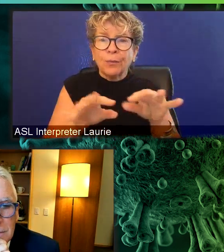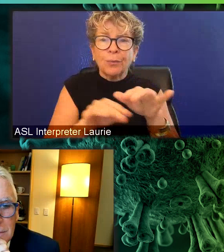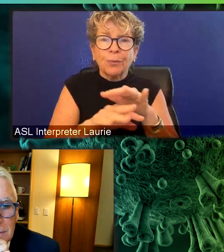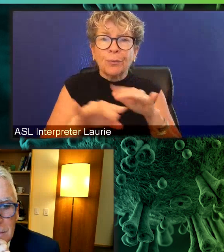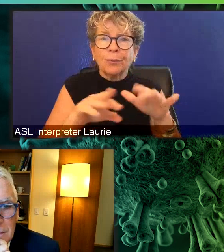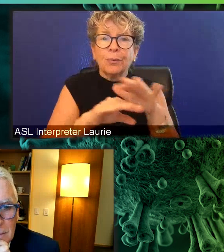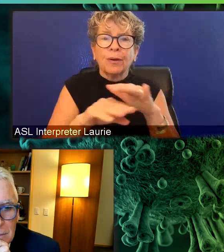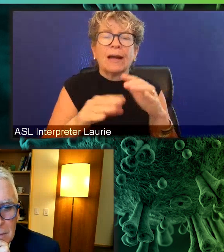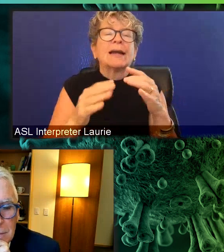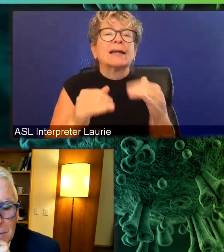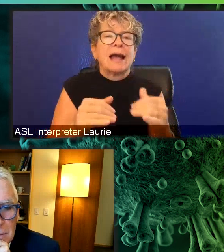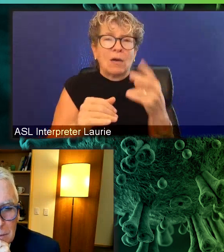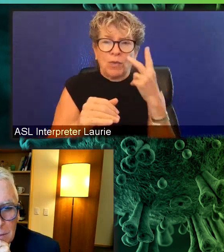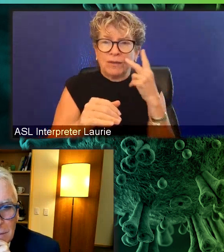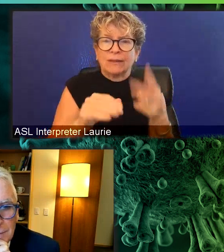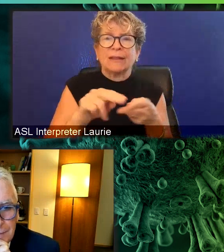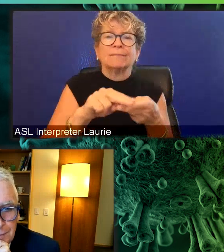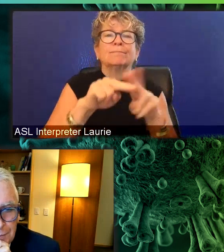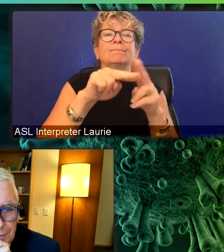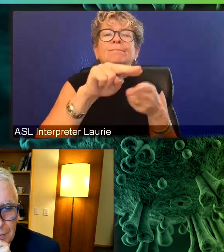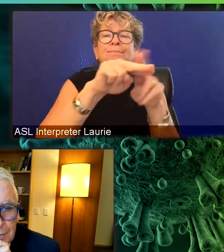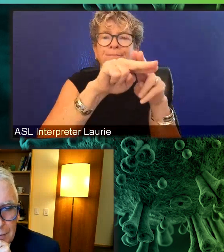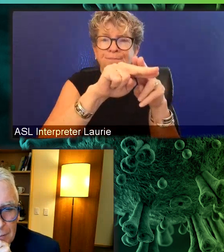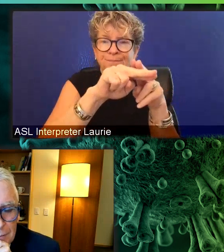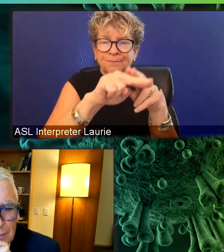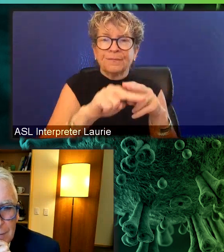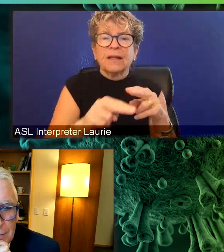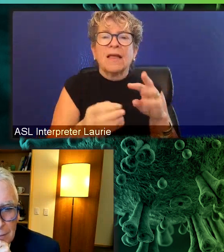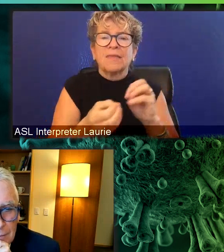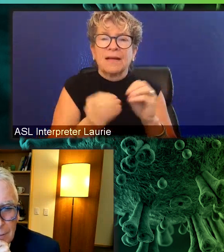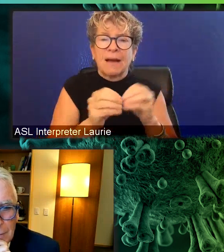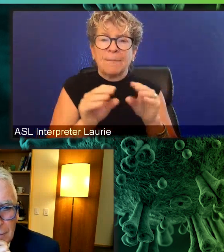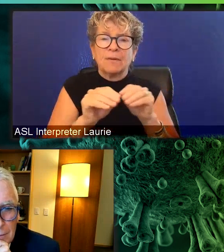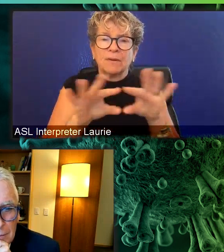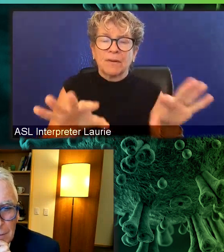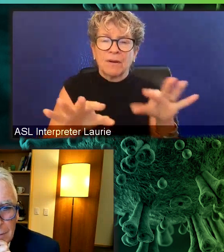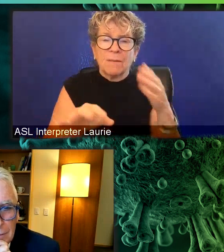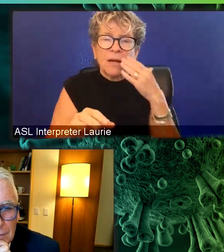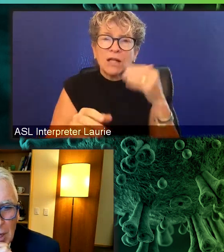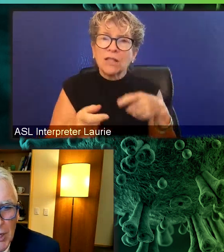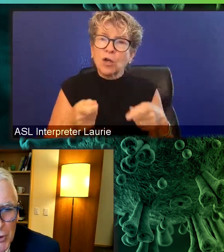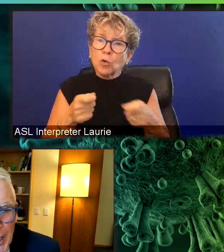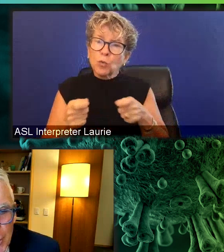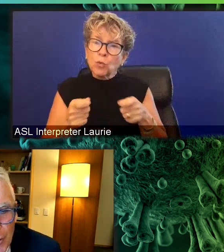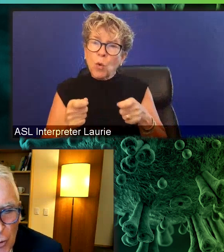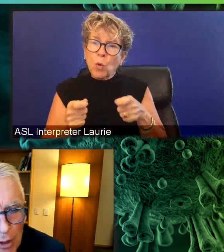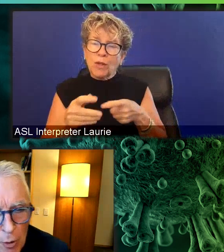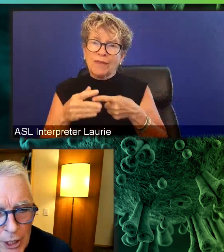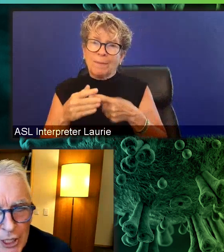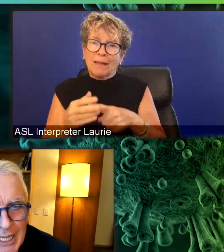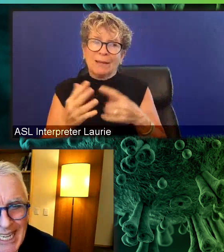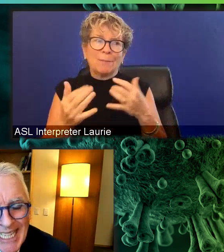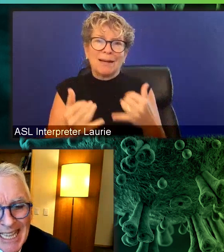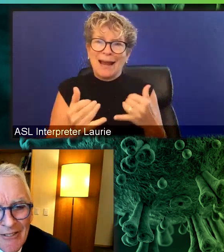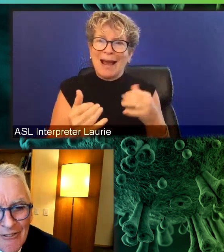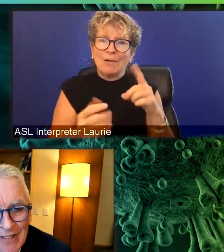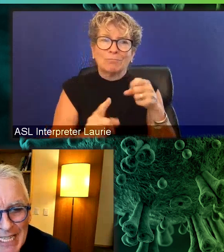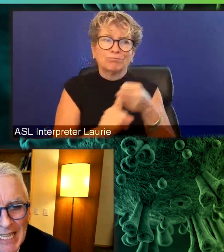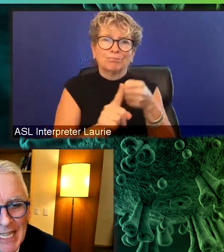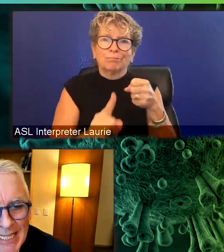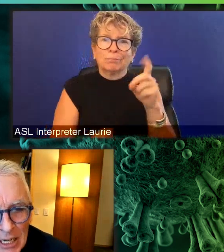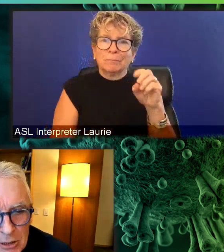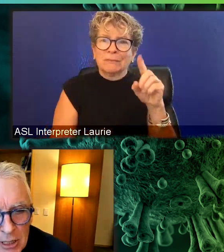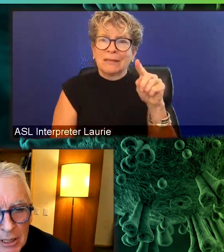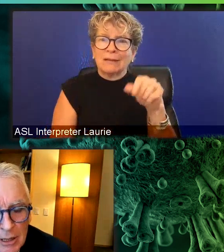epidemics not on the par with some other countries, but still sizable epidemics at this point. So I guess Trevor, one question, is it the,